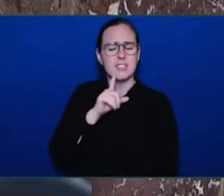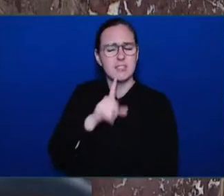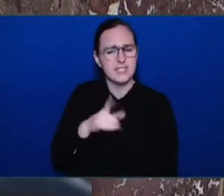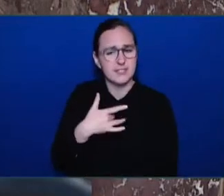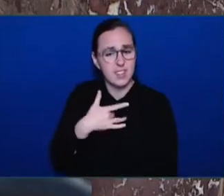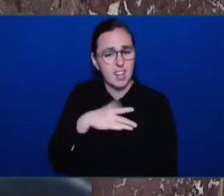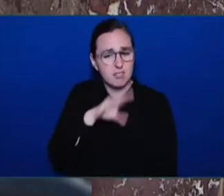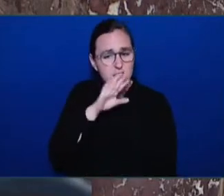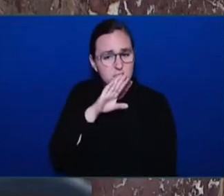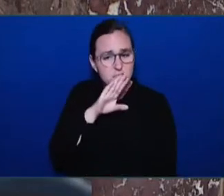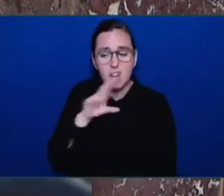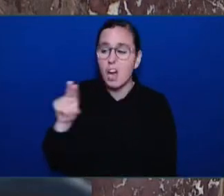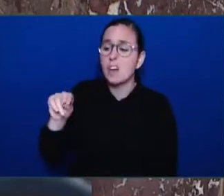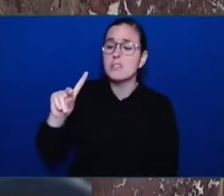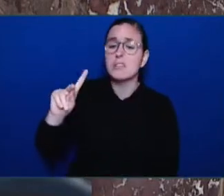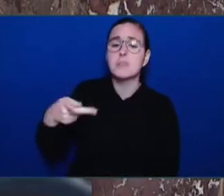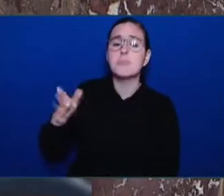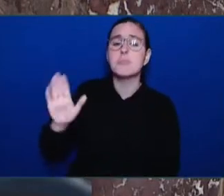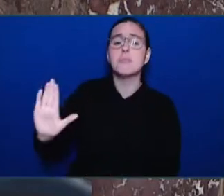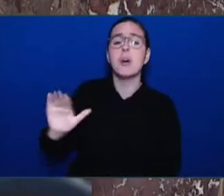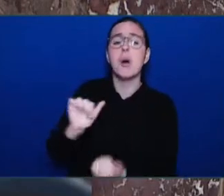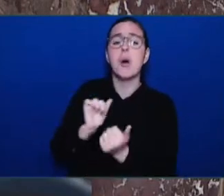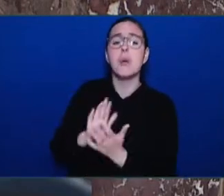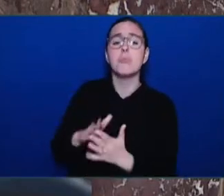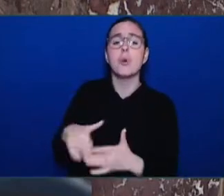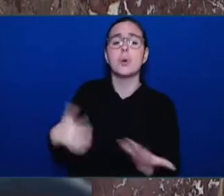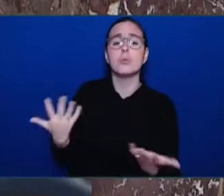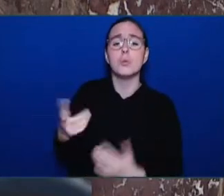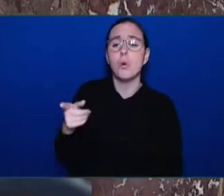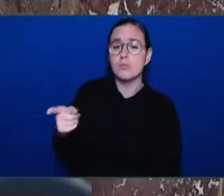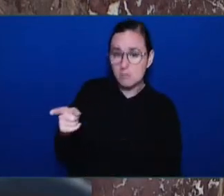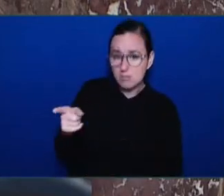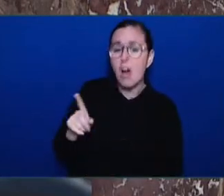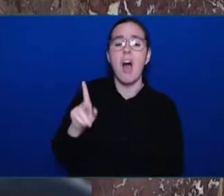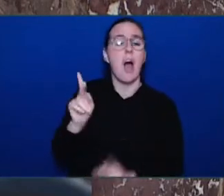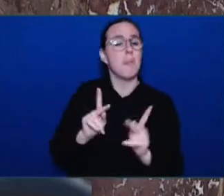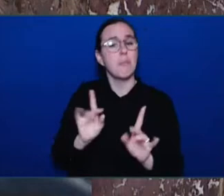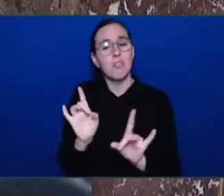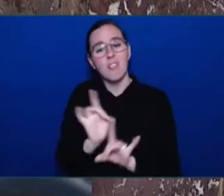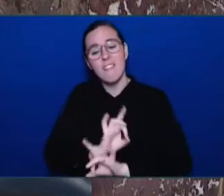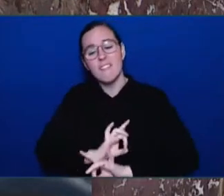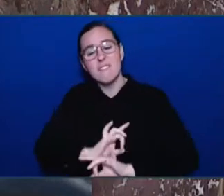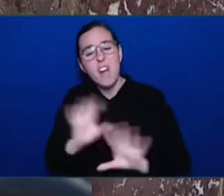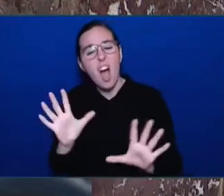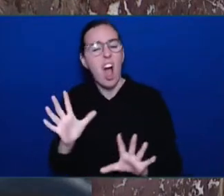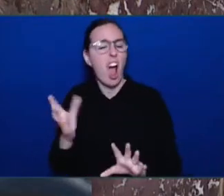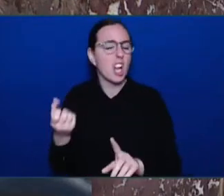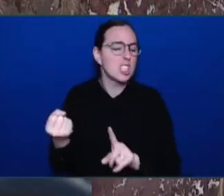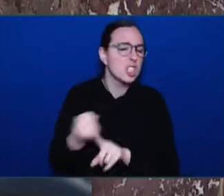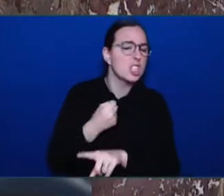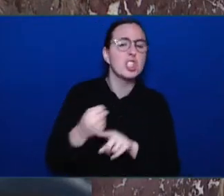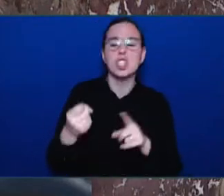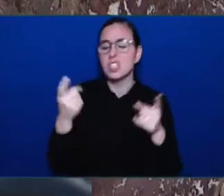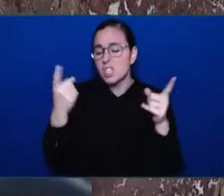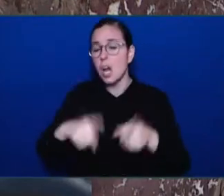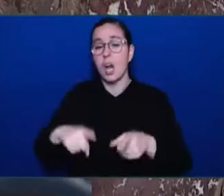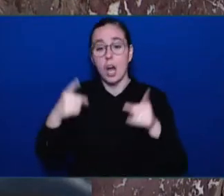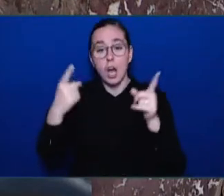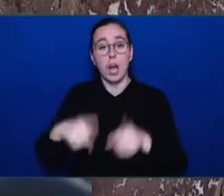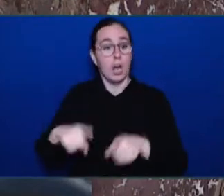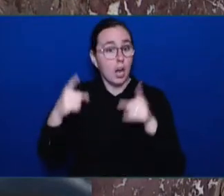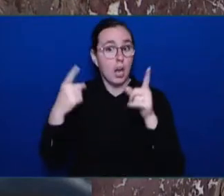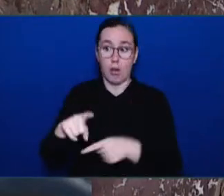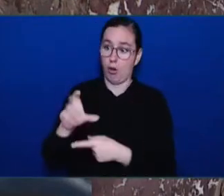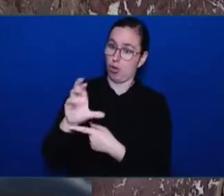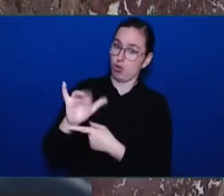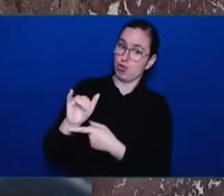criminal offenders over the rights of communities to feel safe. We saw this again on Saturday, when the